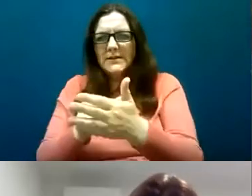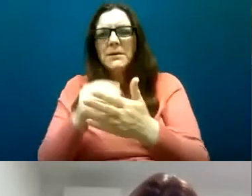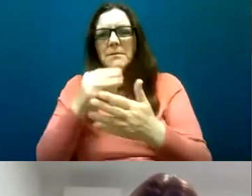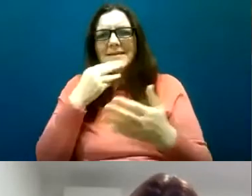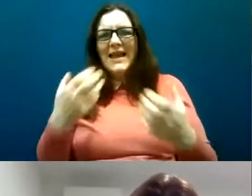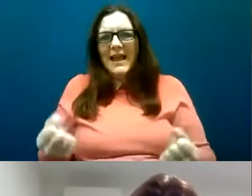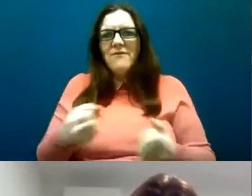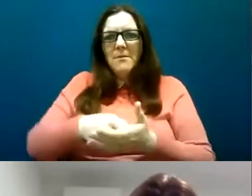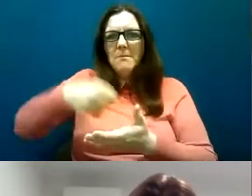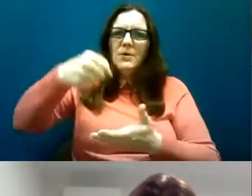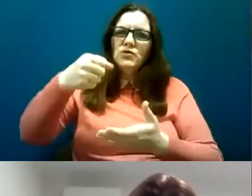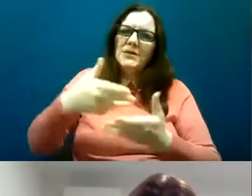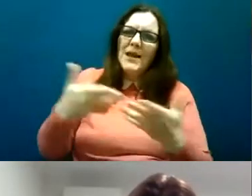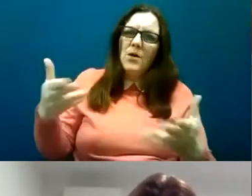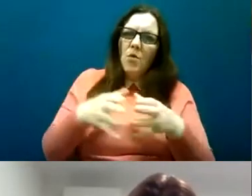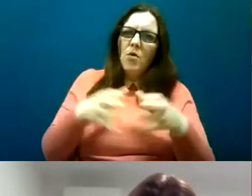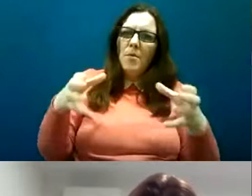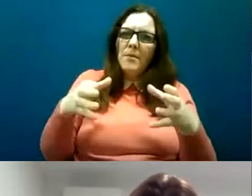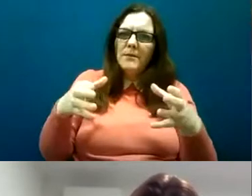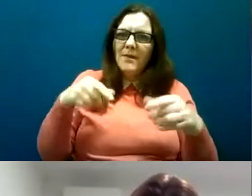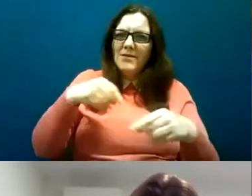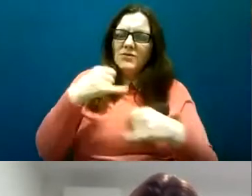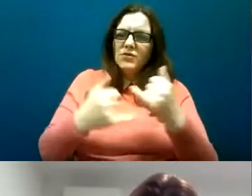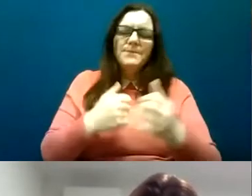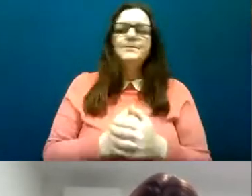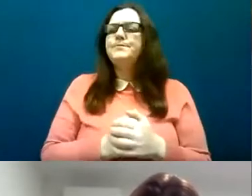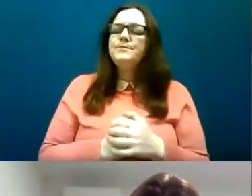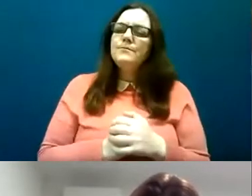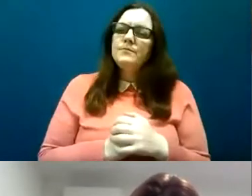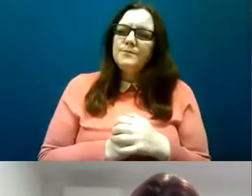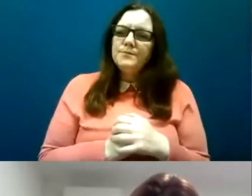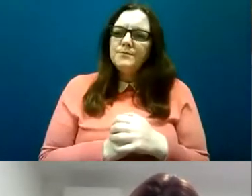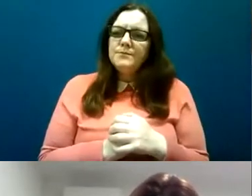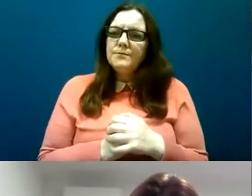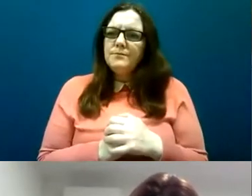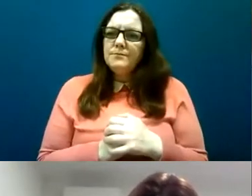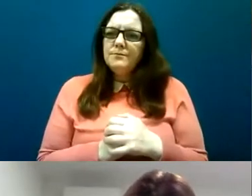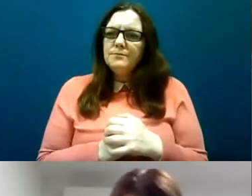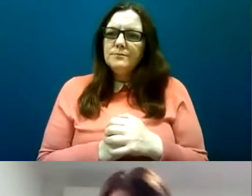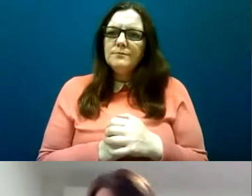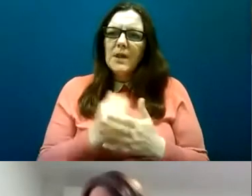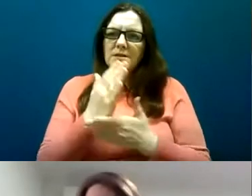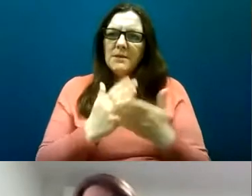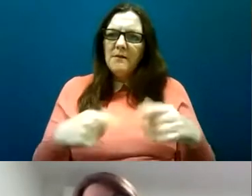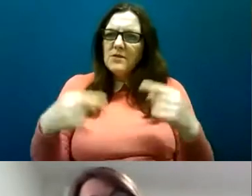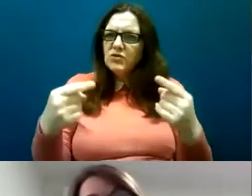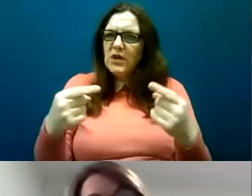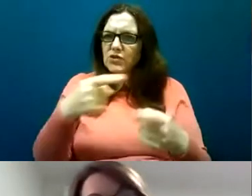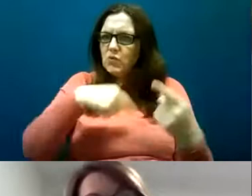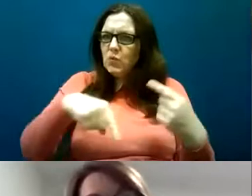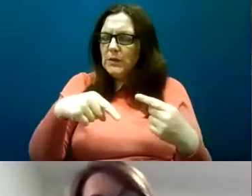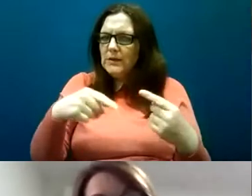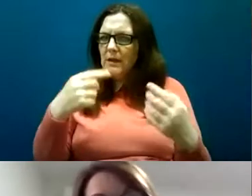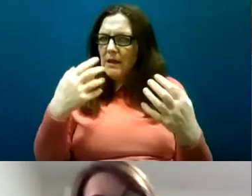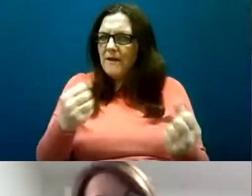budget that increased again this year I think partly a reflection of the scale of the challenge we face but I think partly as well a